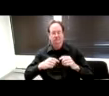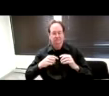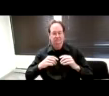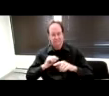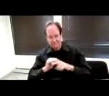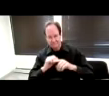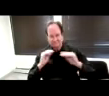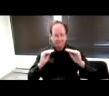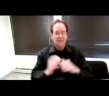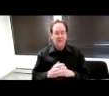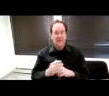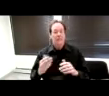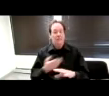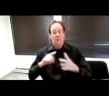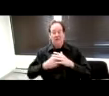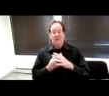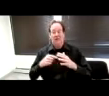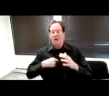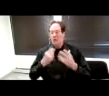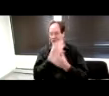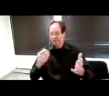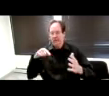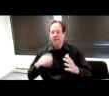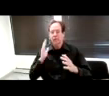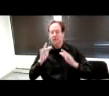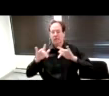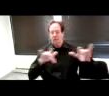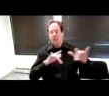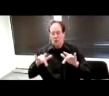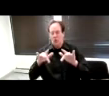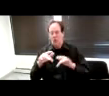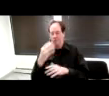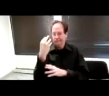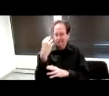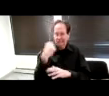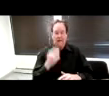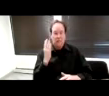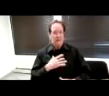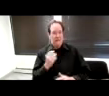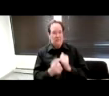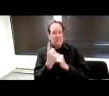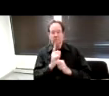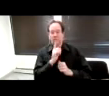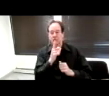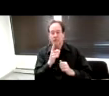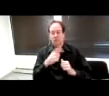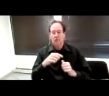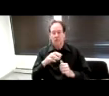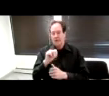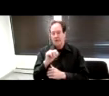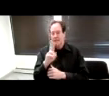wanted to note that this presentation is being recorded and I'd like everyone to make sure that they are muted